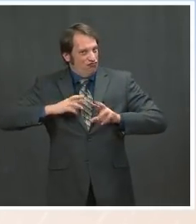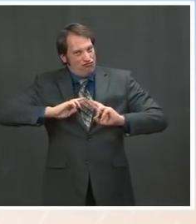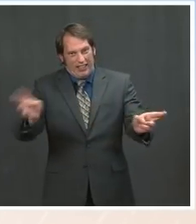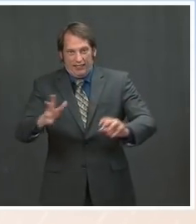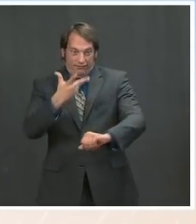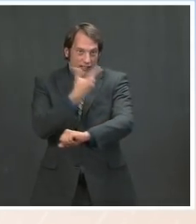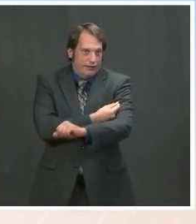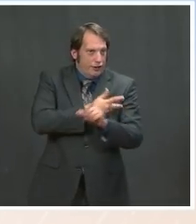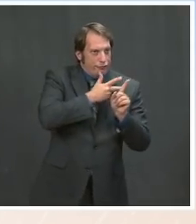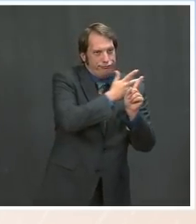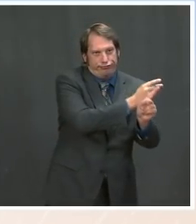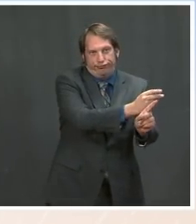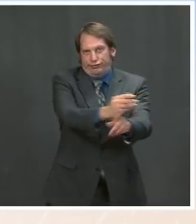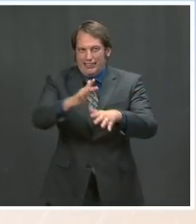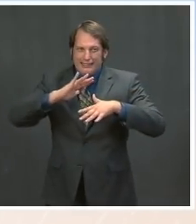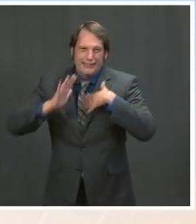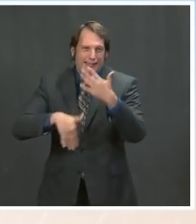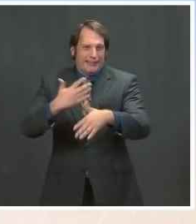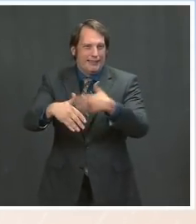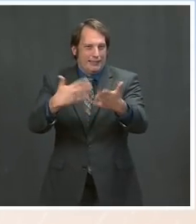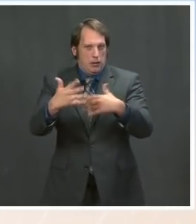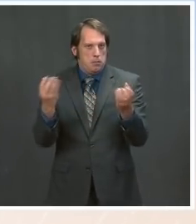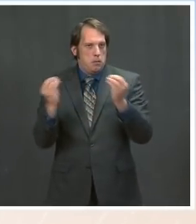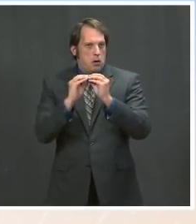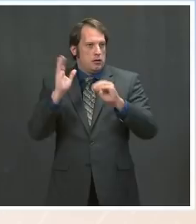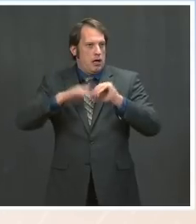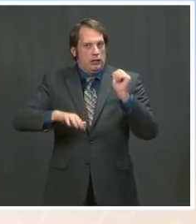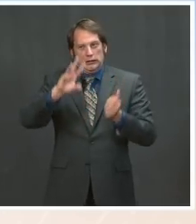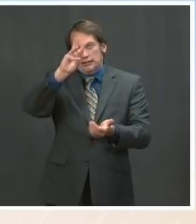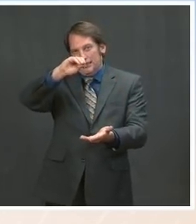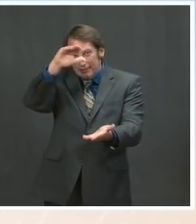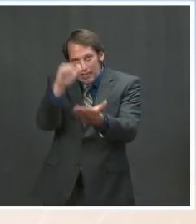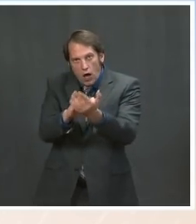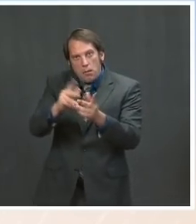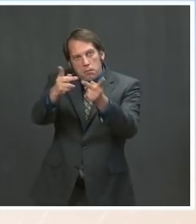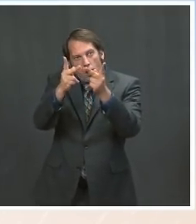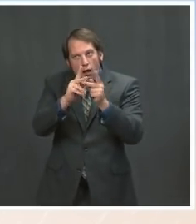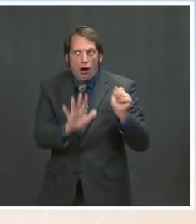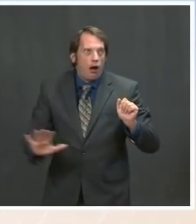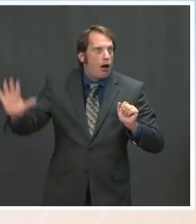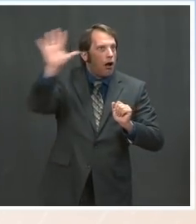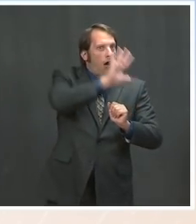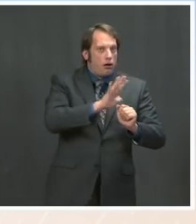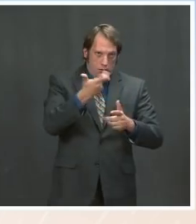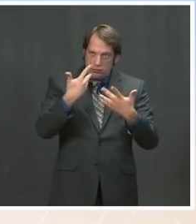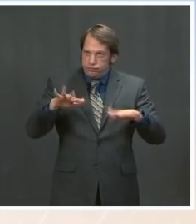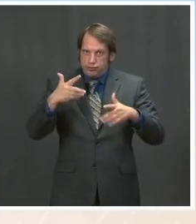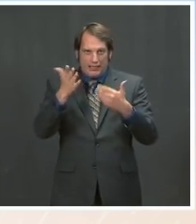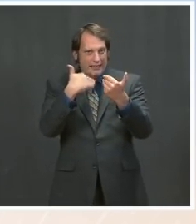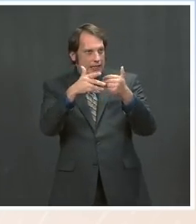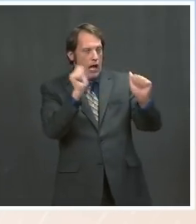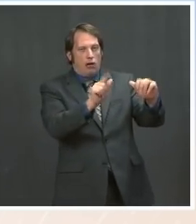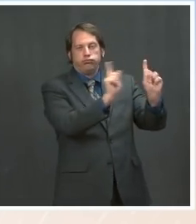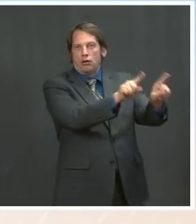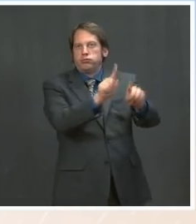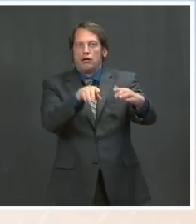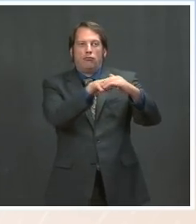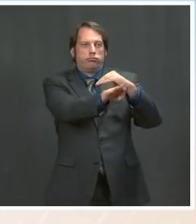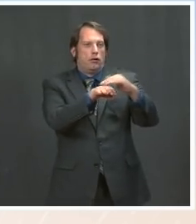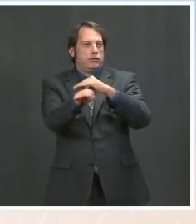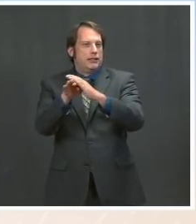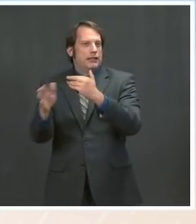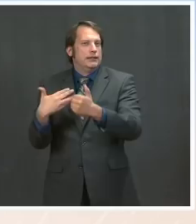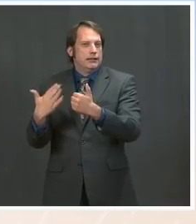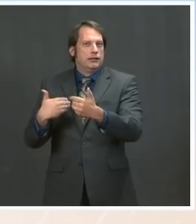than 60,000 places — convenient places for people to get their shot. So we have put up a couple of highlights here.